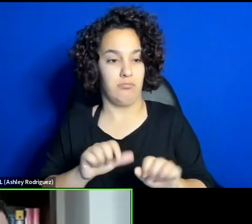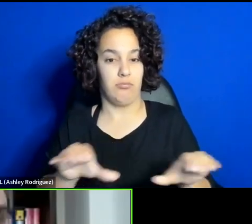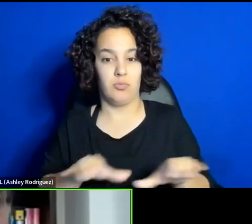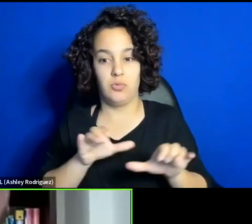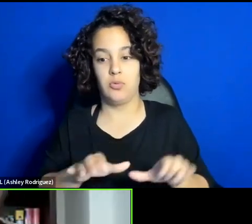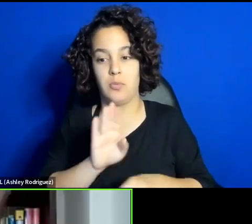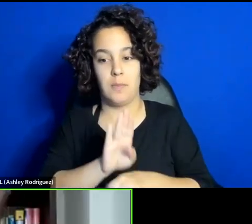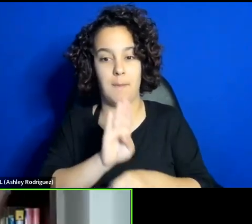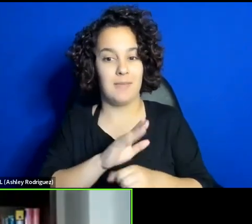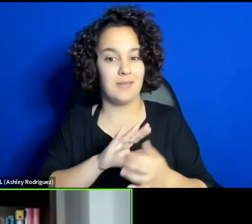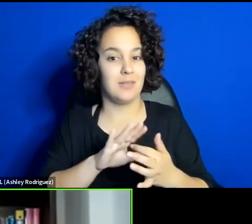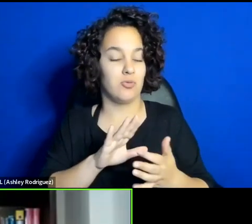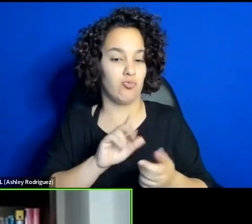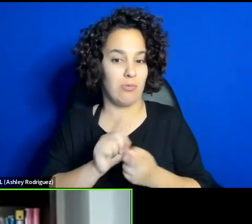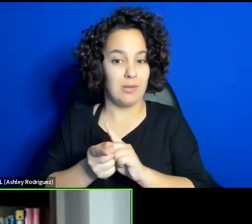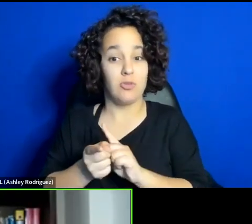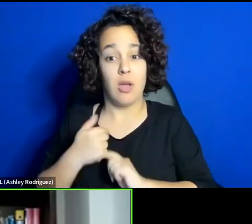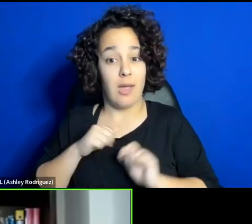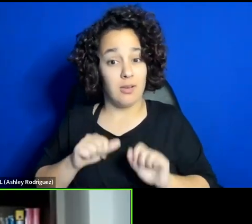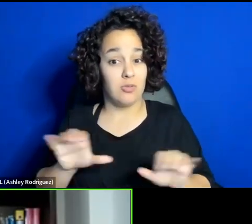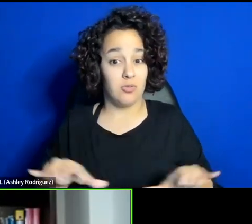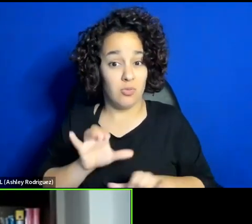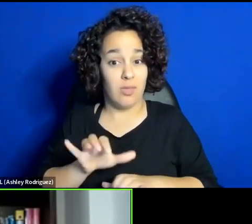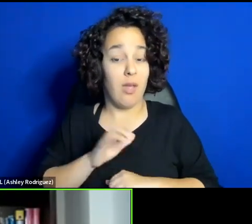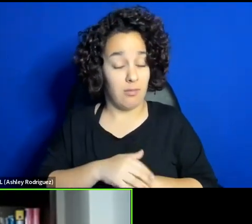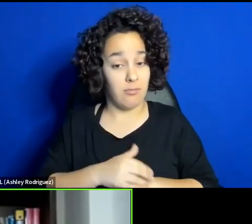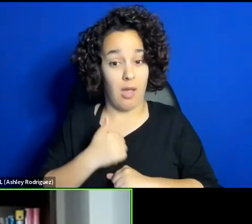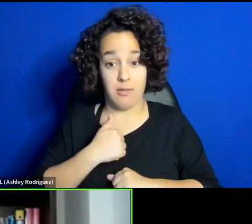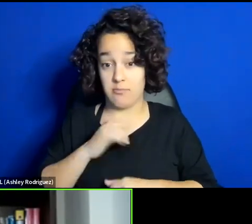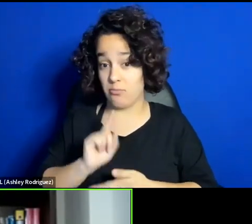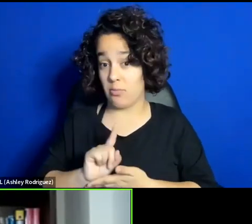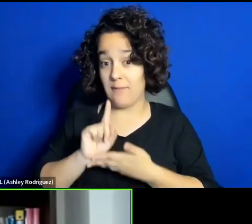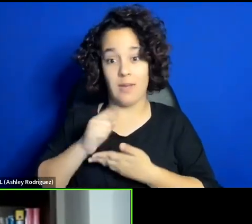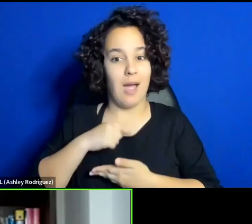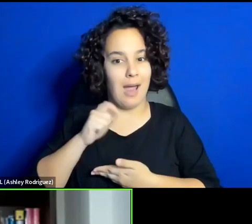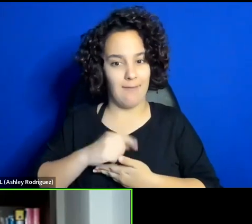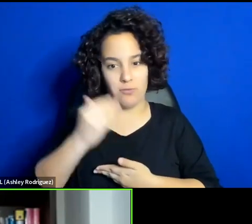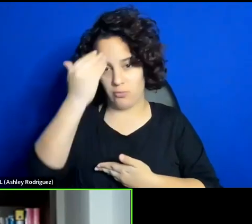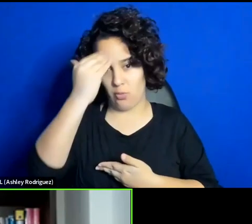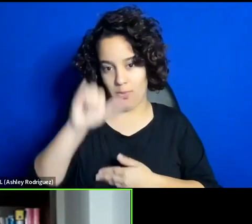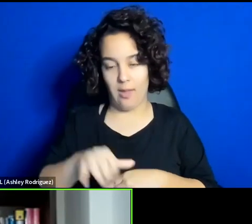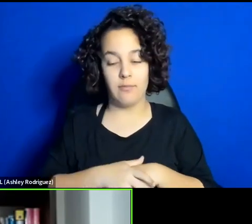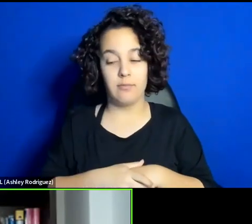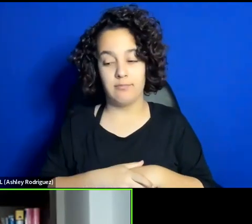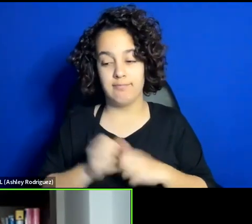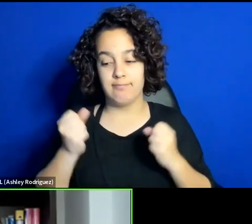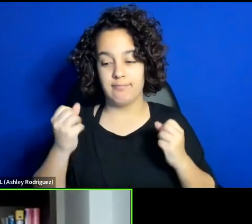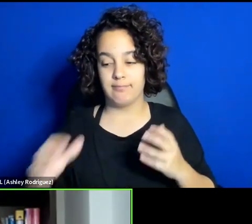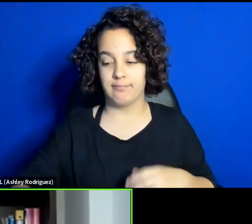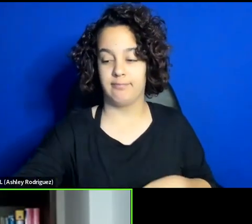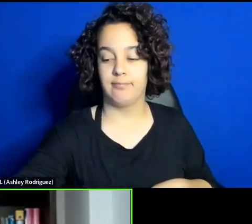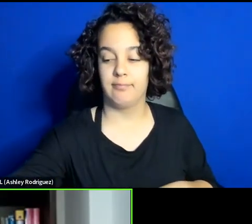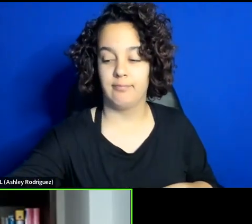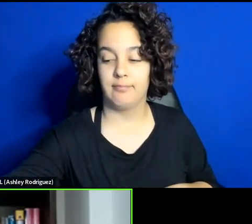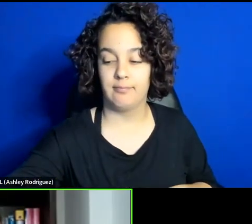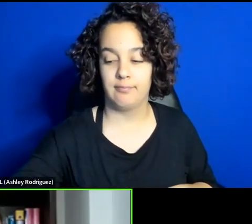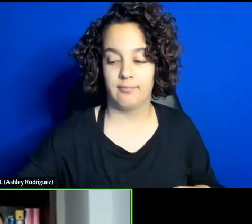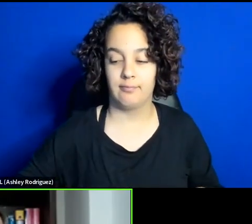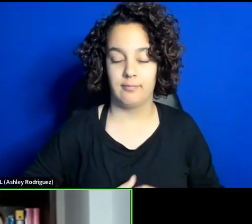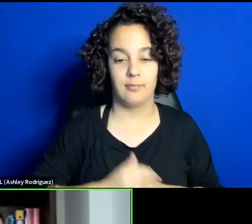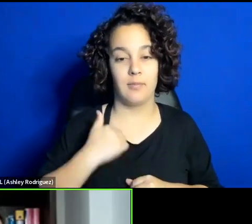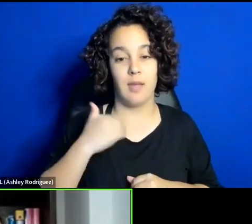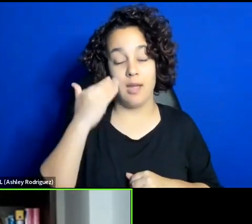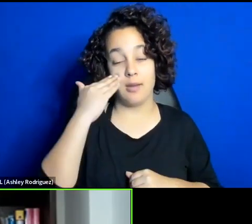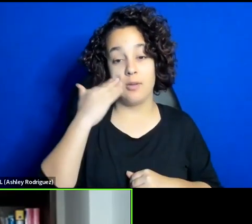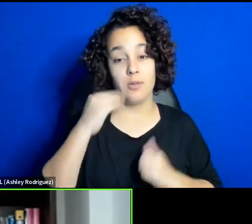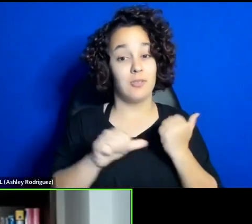I can do that. And I'm privileged, and I have to be aware of that. There are people there are assistant directors that have not